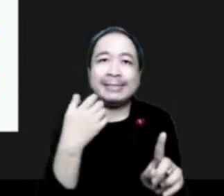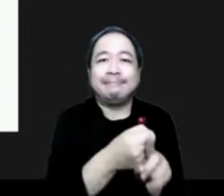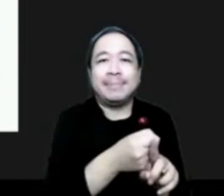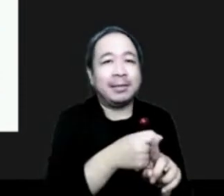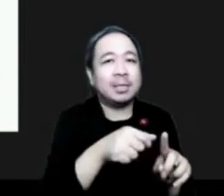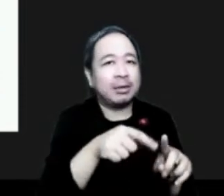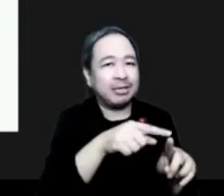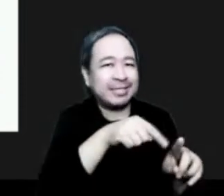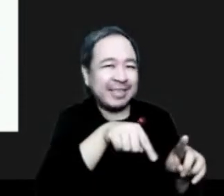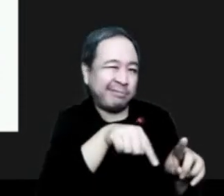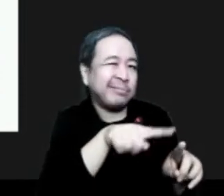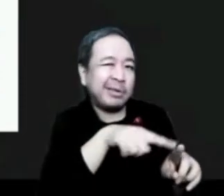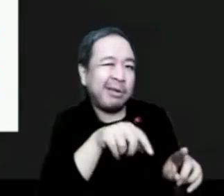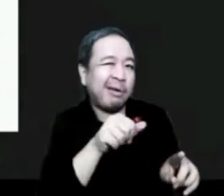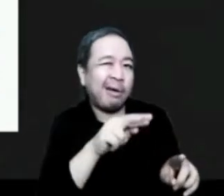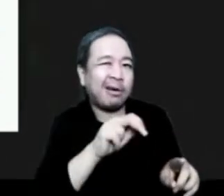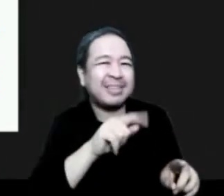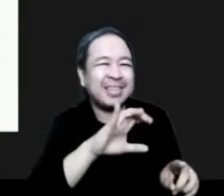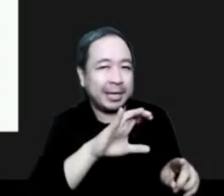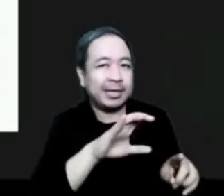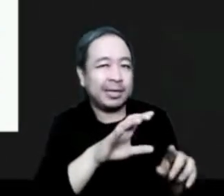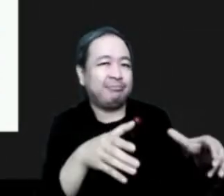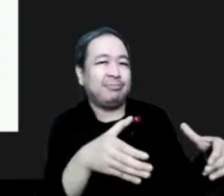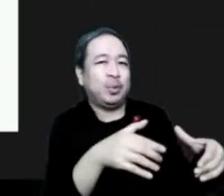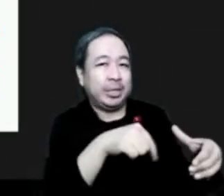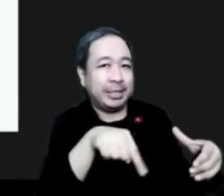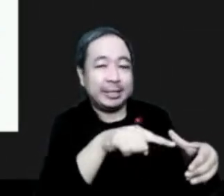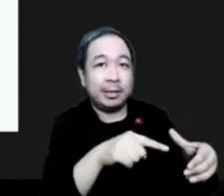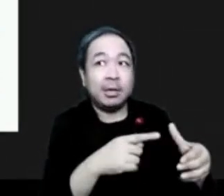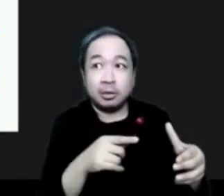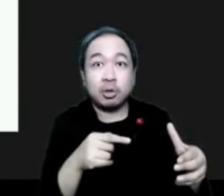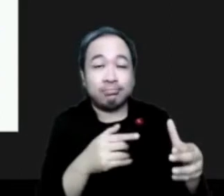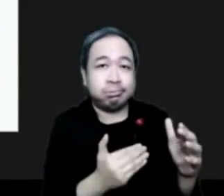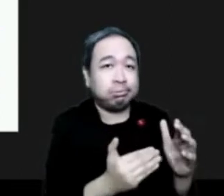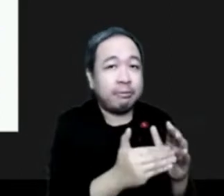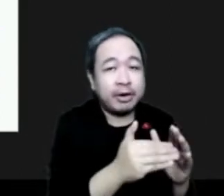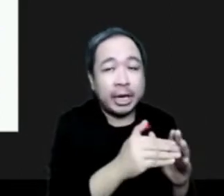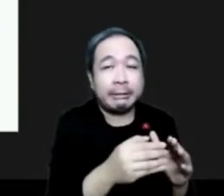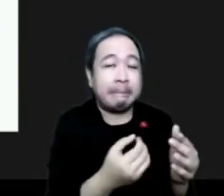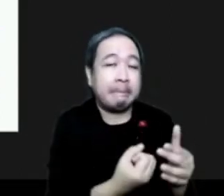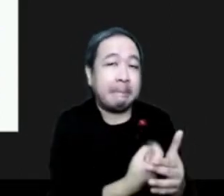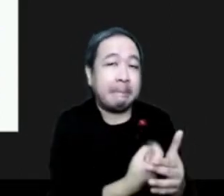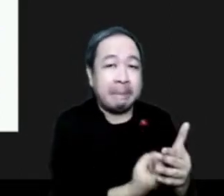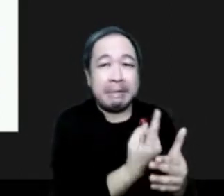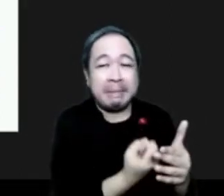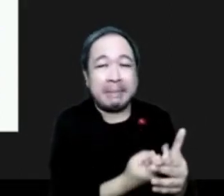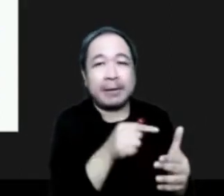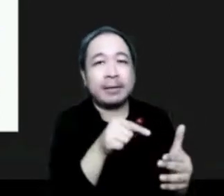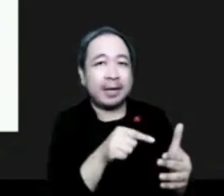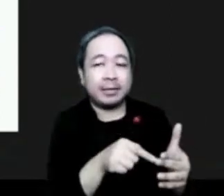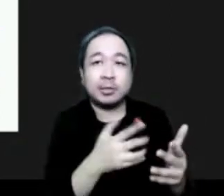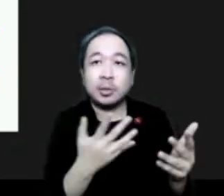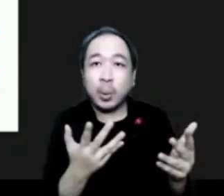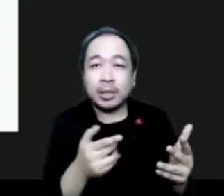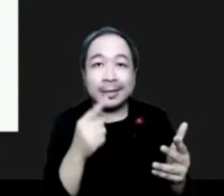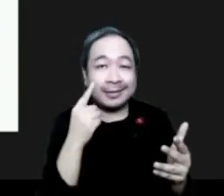But wildfires, even in the Arctic Circle, are more and more frequent. So, the amount of emissions injected in the Arctic Circle is becoming